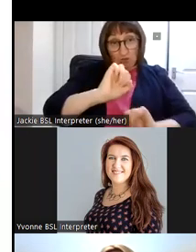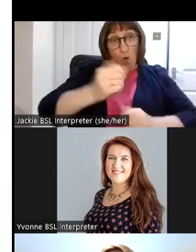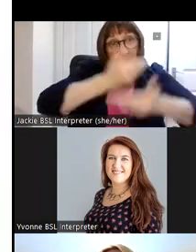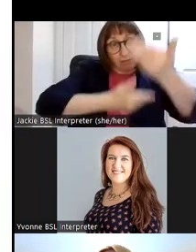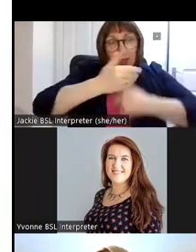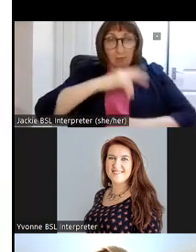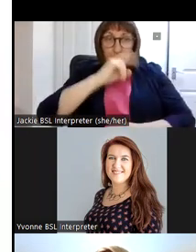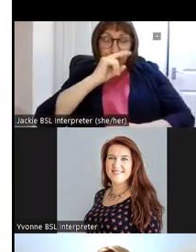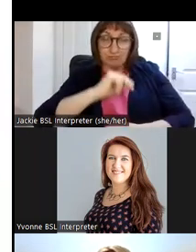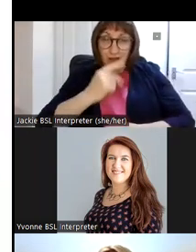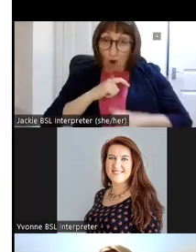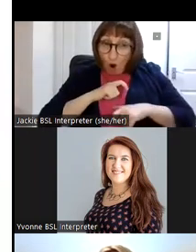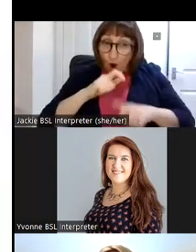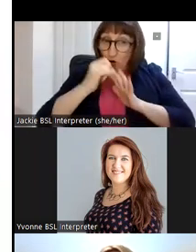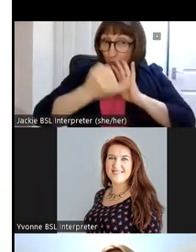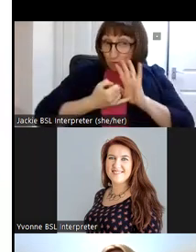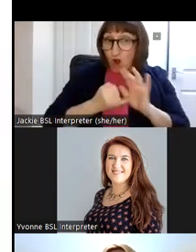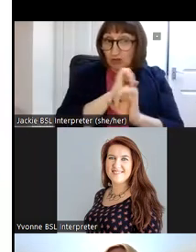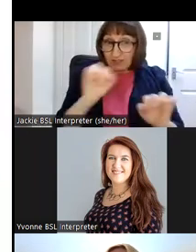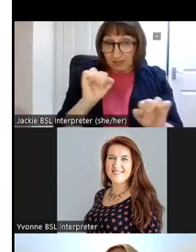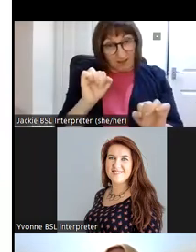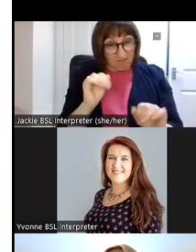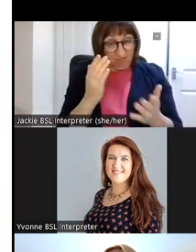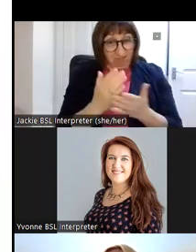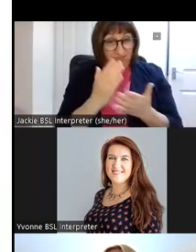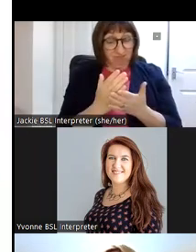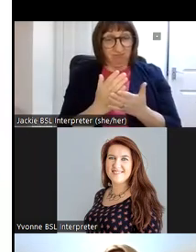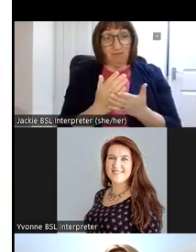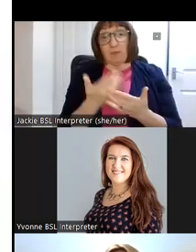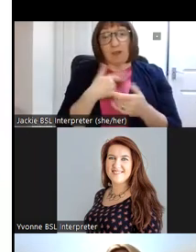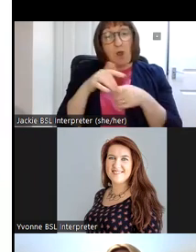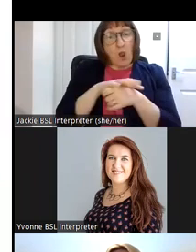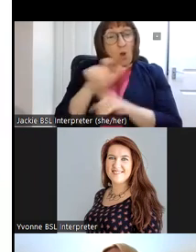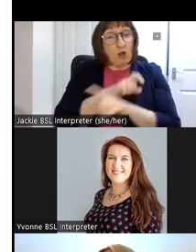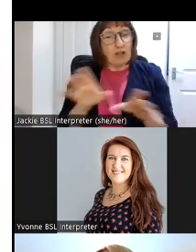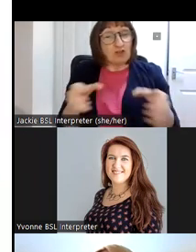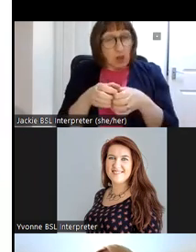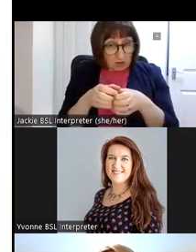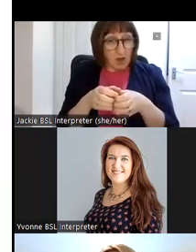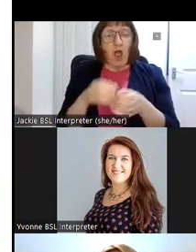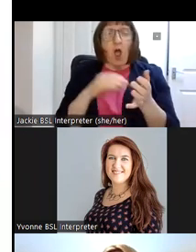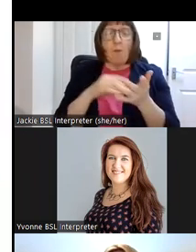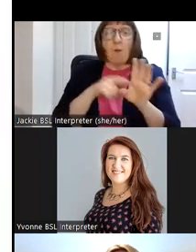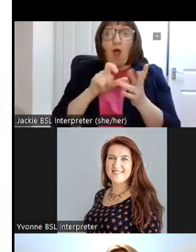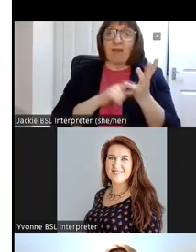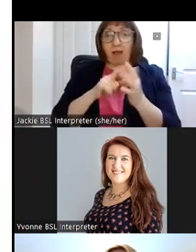so it's an ongoing project uh carried out with a local community group my call an active retired so we